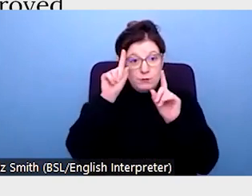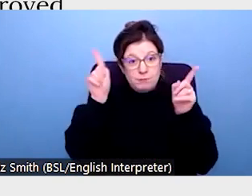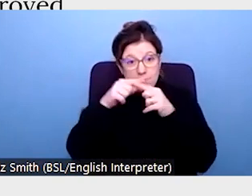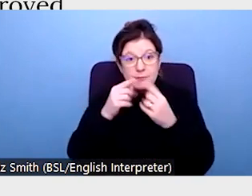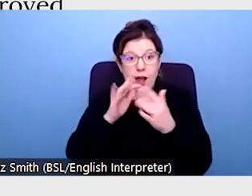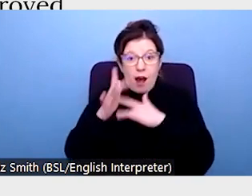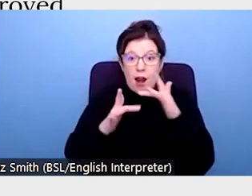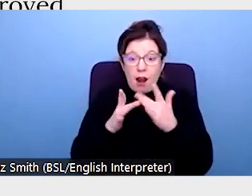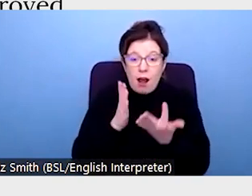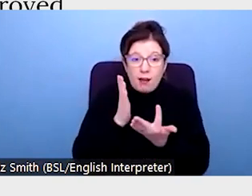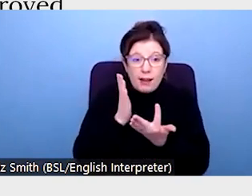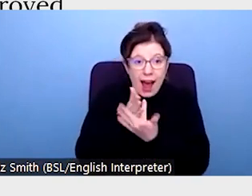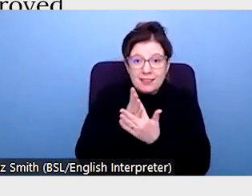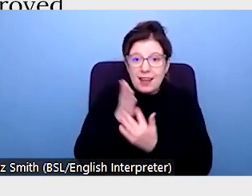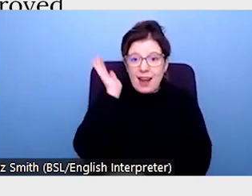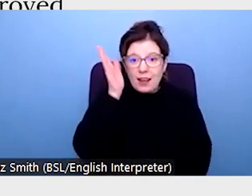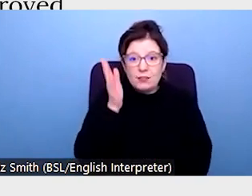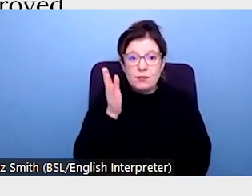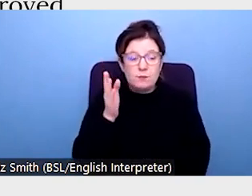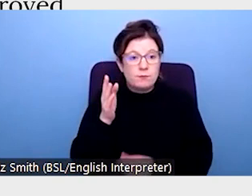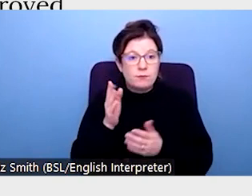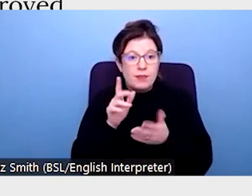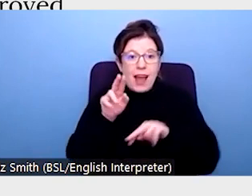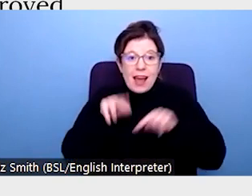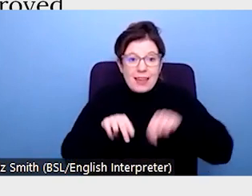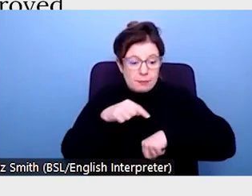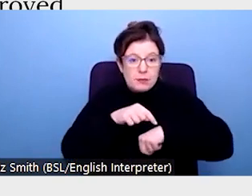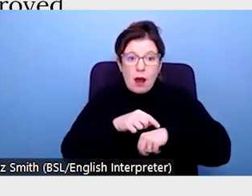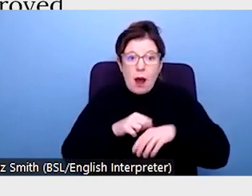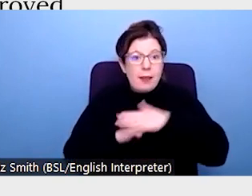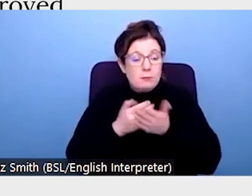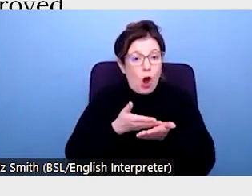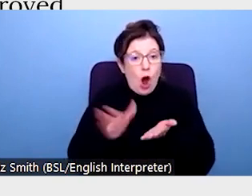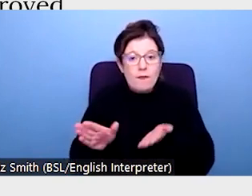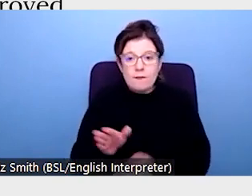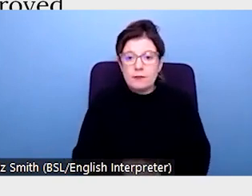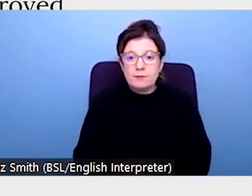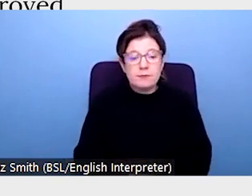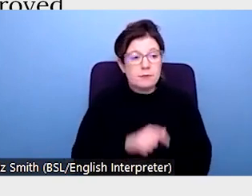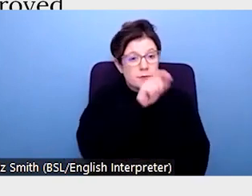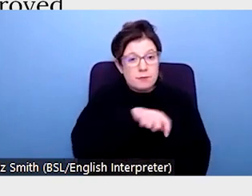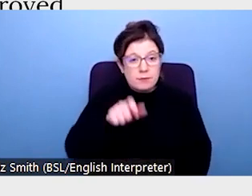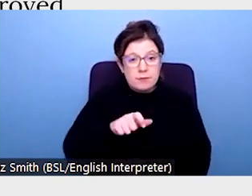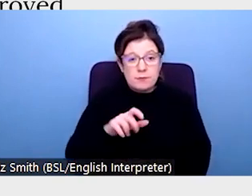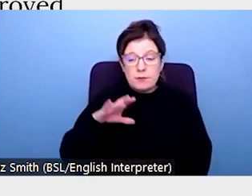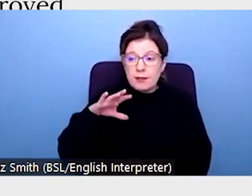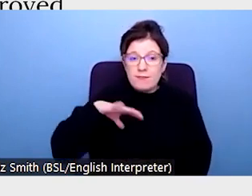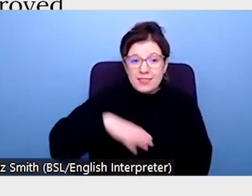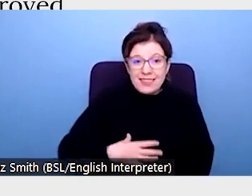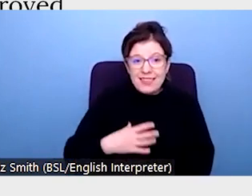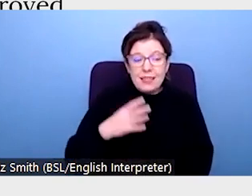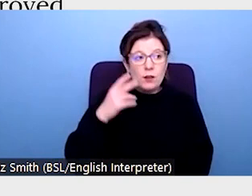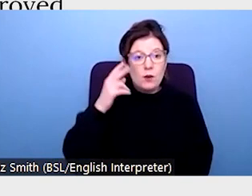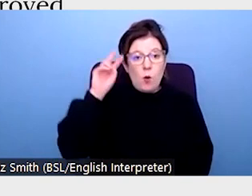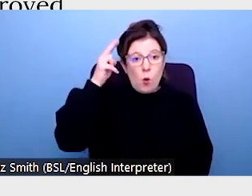access to lectures and removing time limits from assessments. Many students with fatigue or auditory processing issues, for instance,